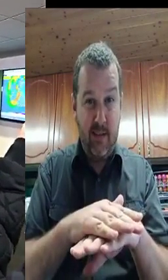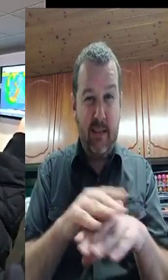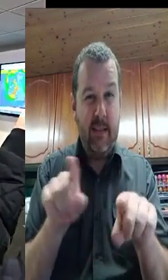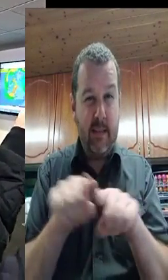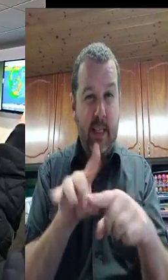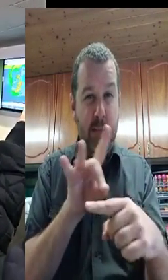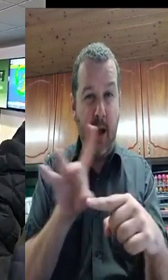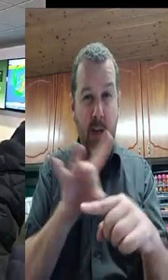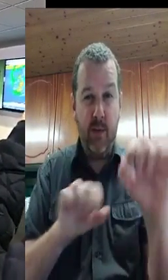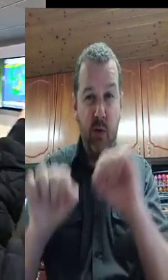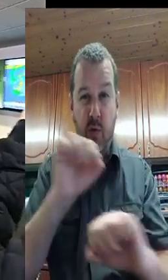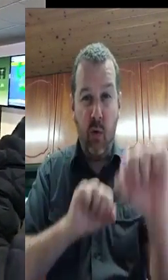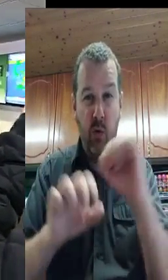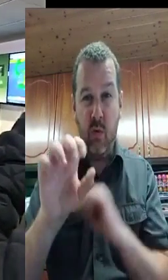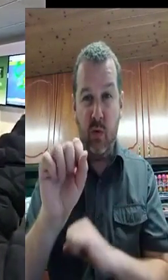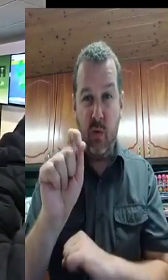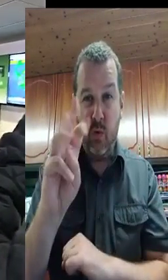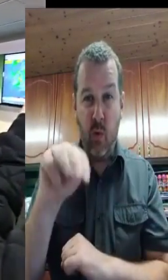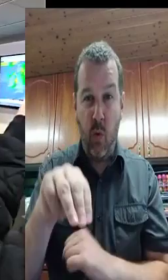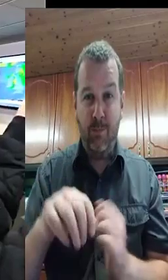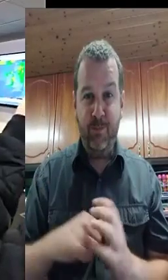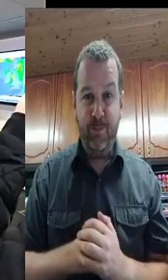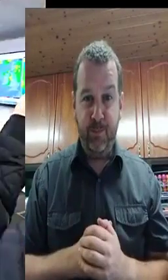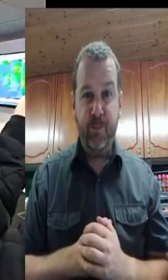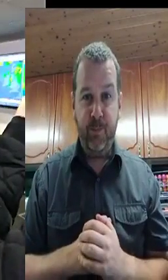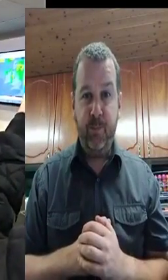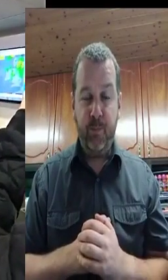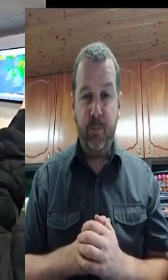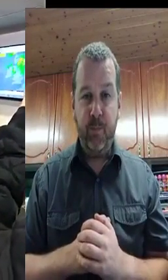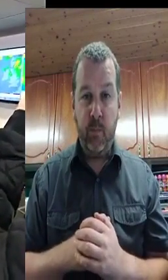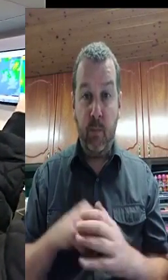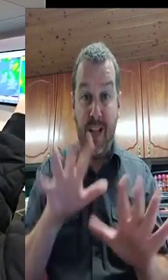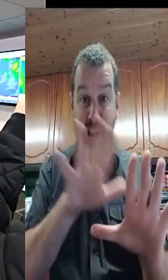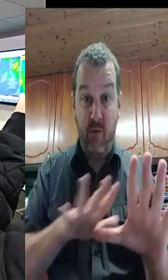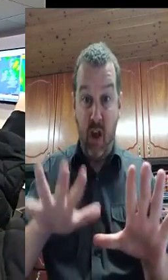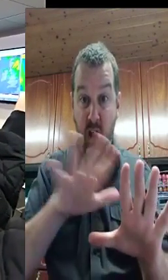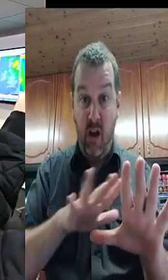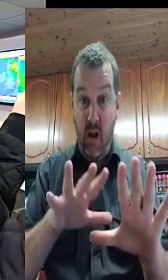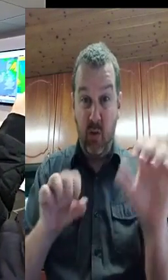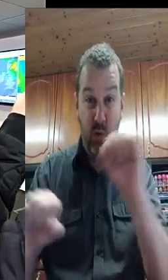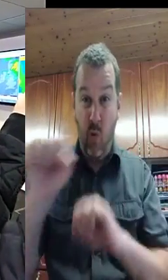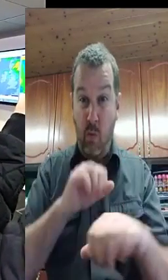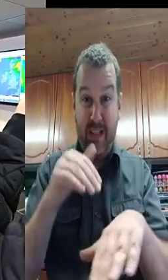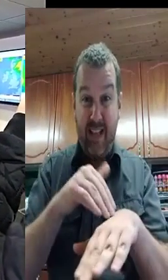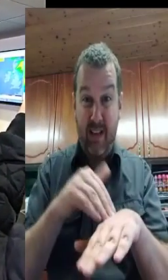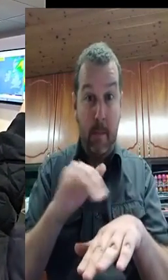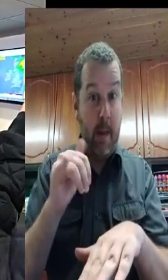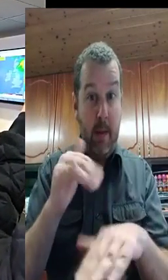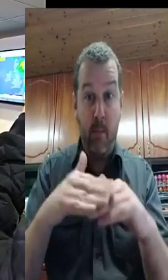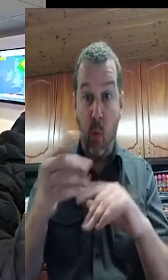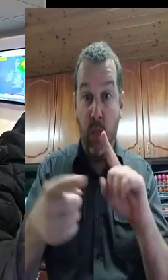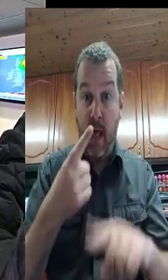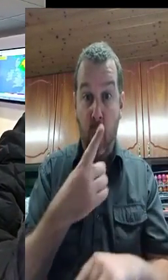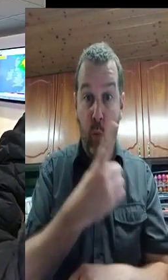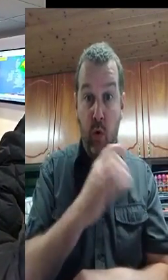the storm may exceed 100 kilometres. again, my colleague from Metairn will give us more detail on that.